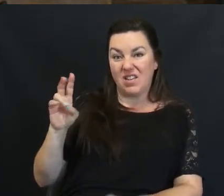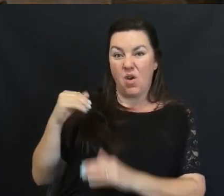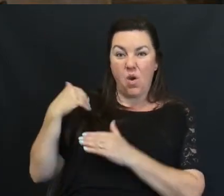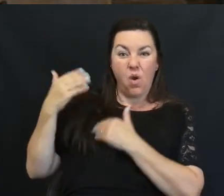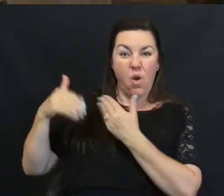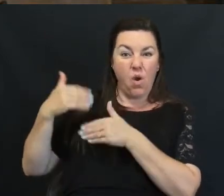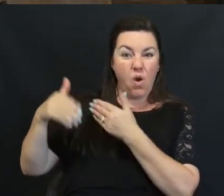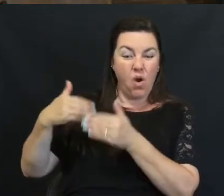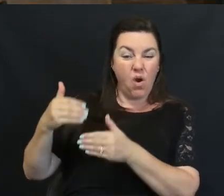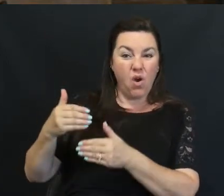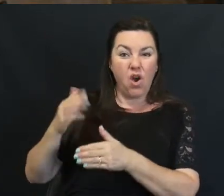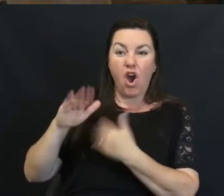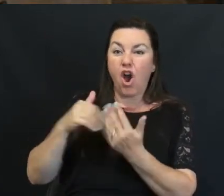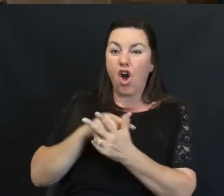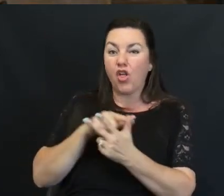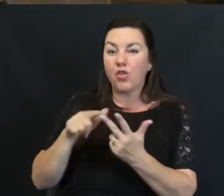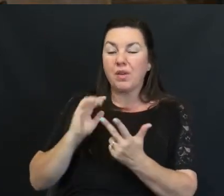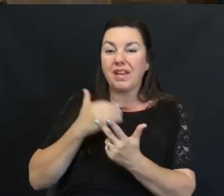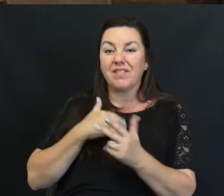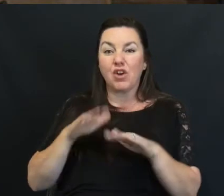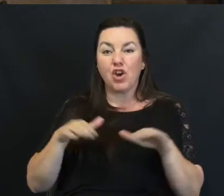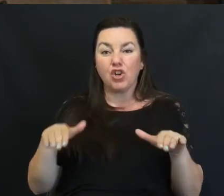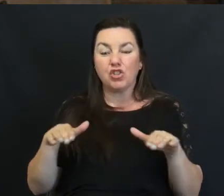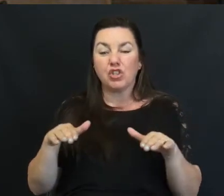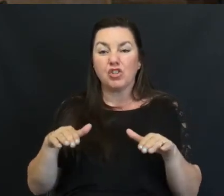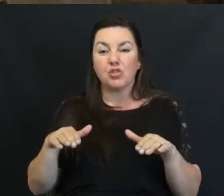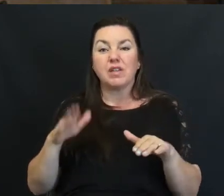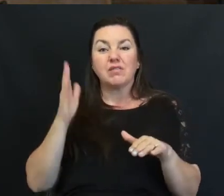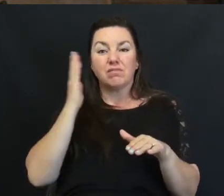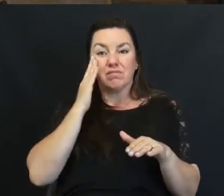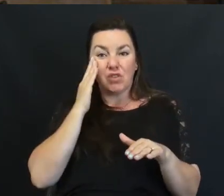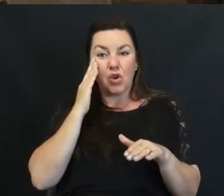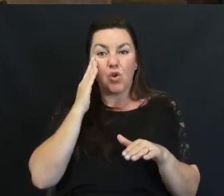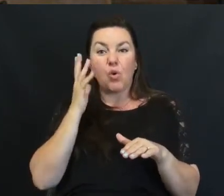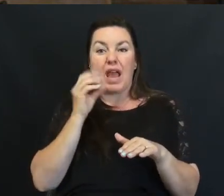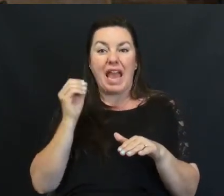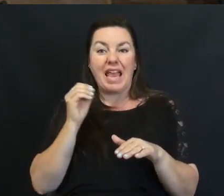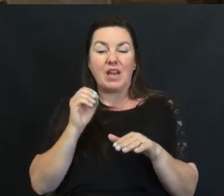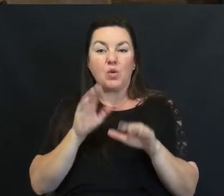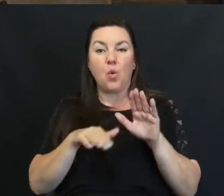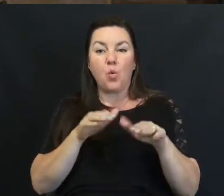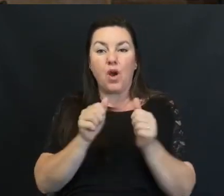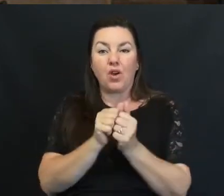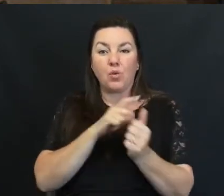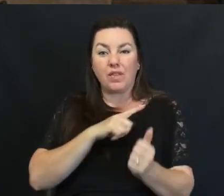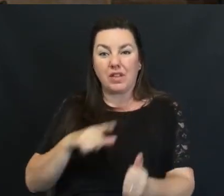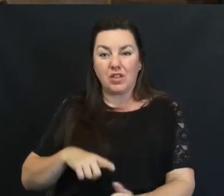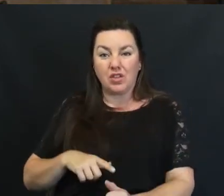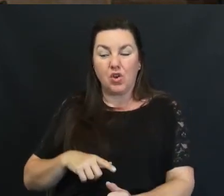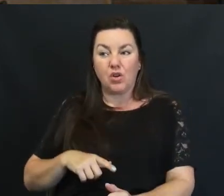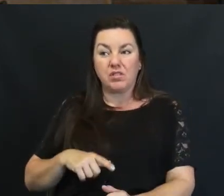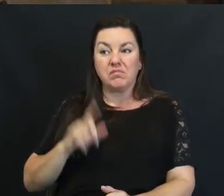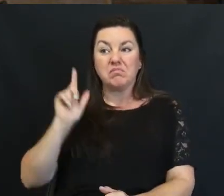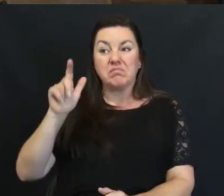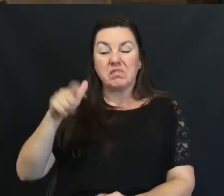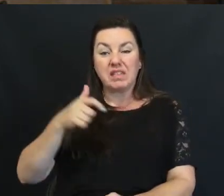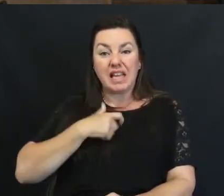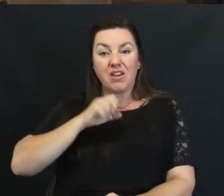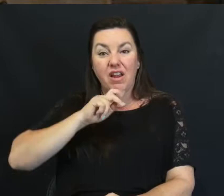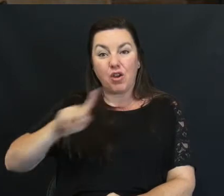three of our children Came to know And walk with the Lord In time I returned to work Full time